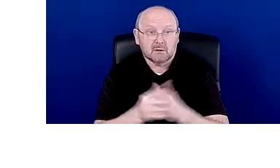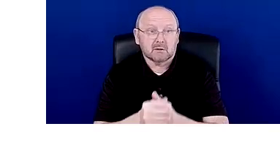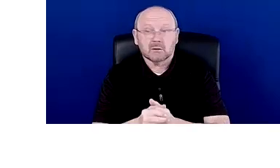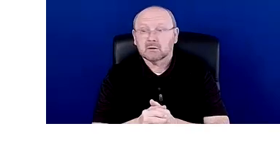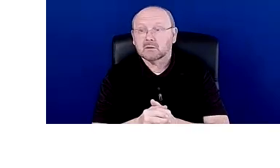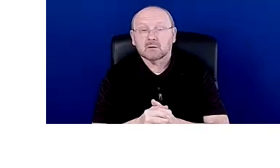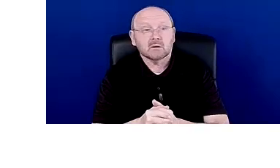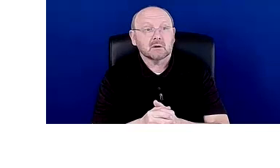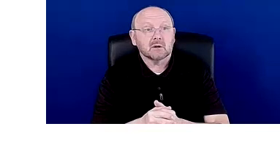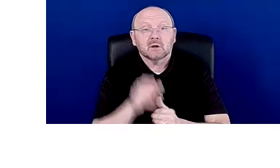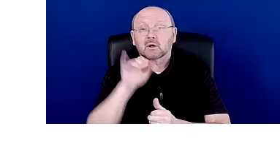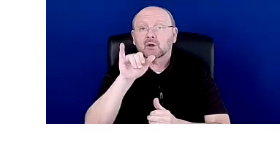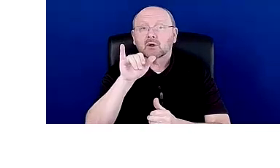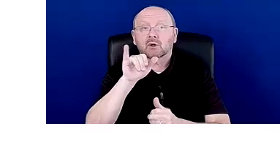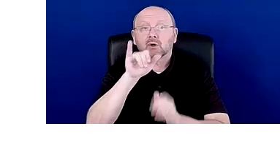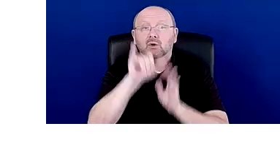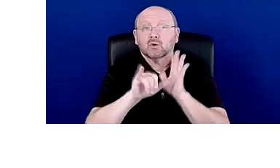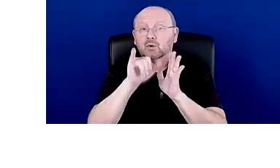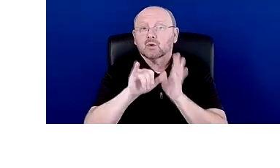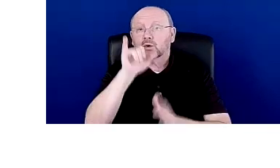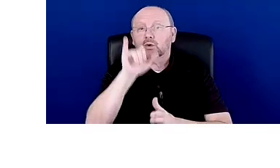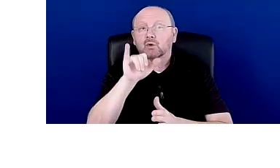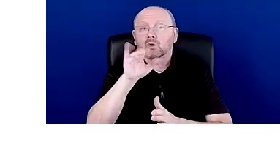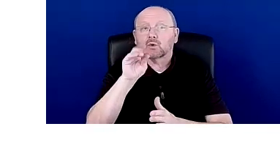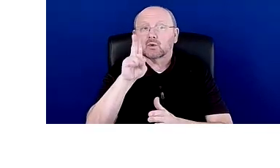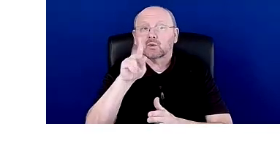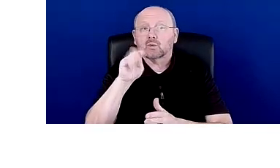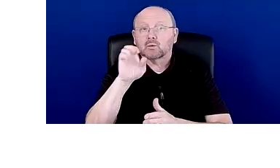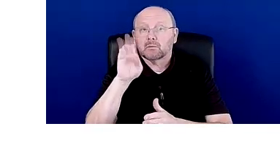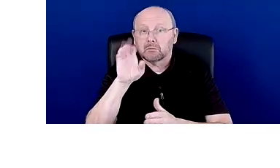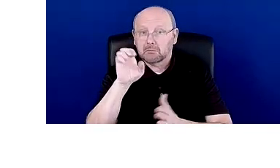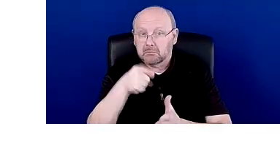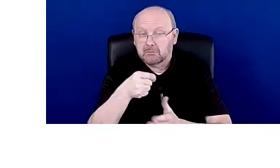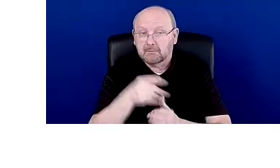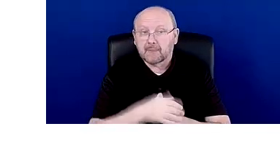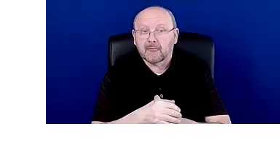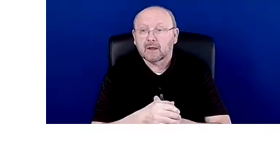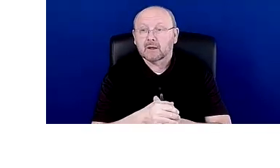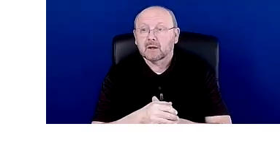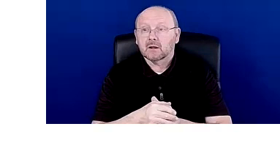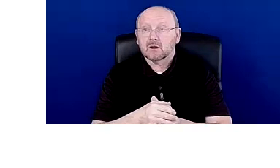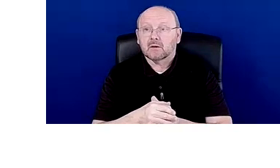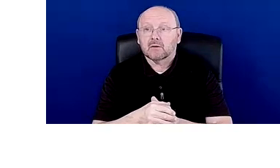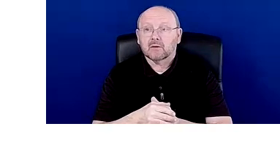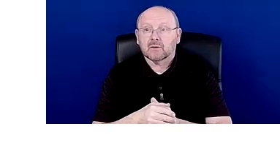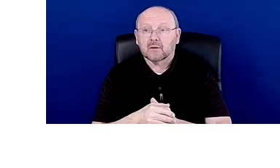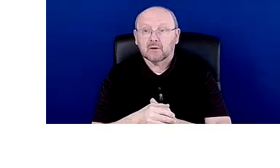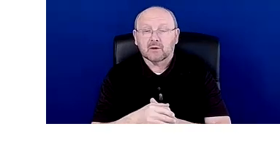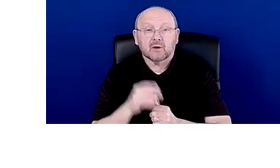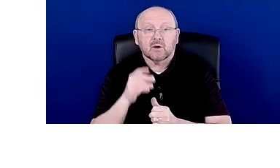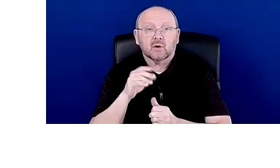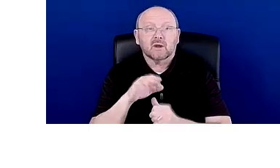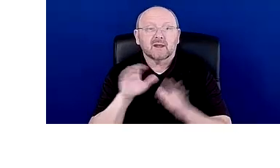not sure if it's YouTube presentation. That is our, um, the most previous thing that we did for that open ad week thing.